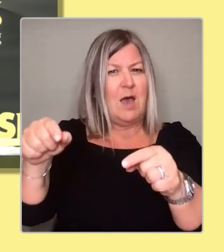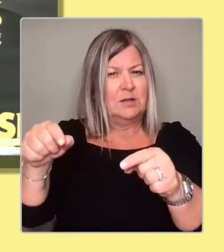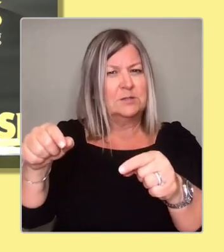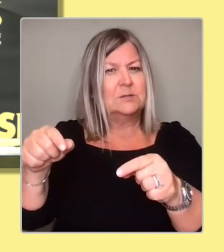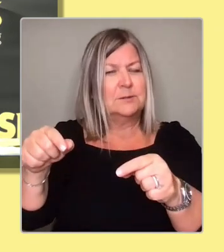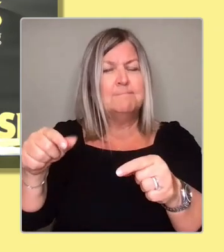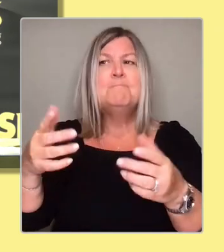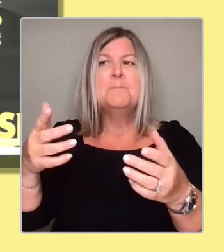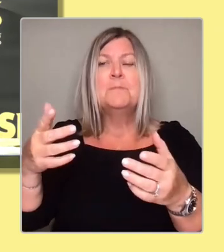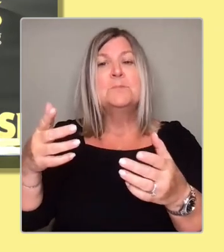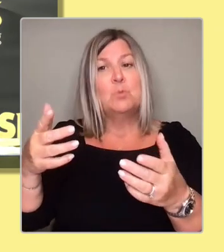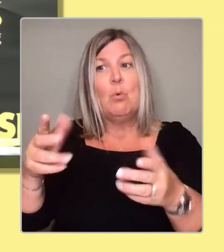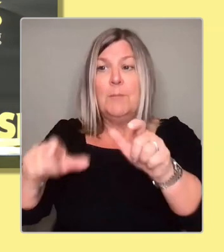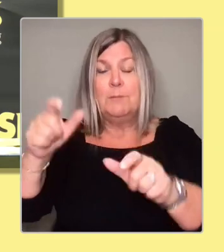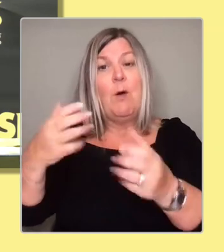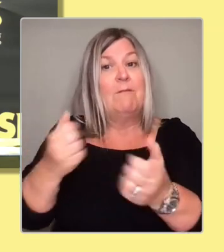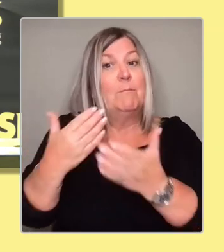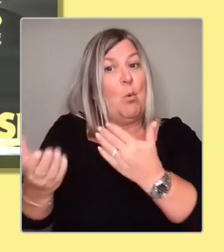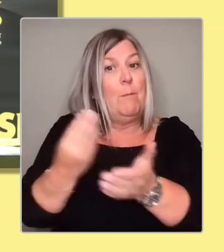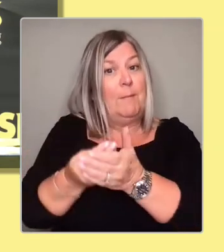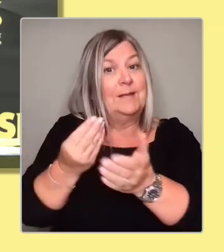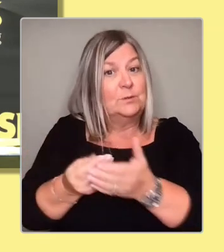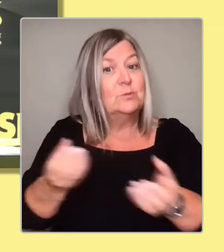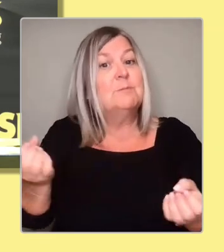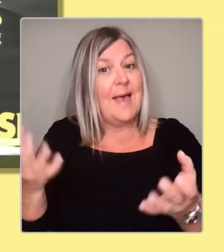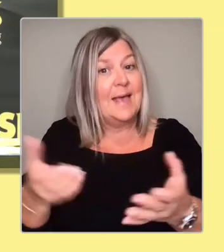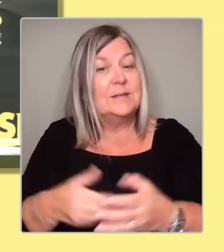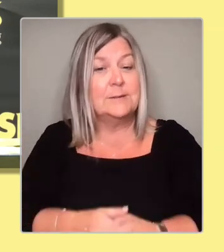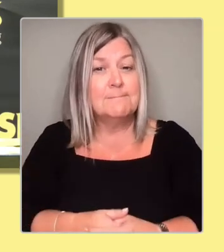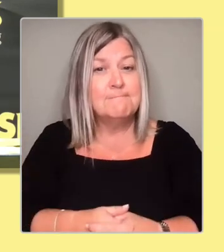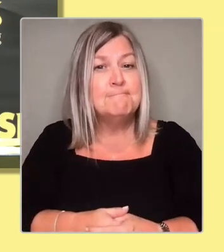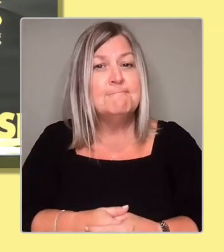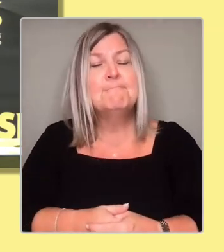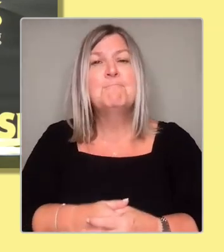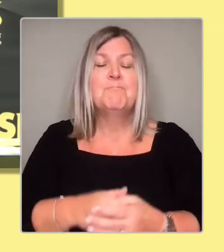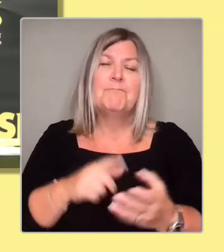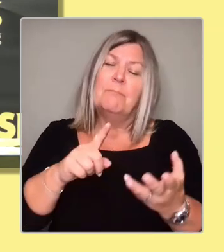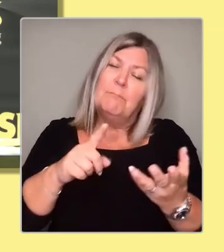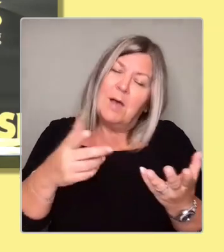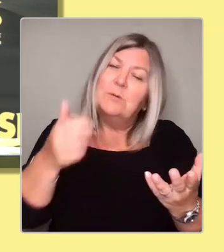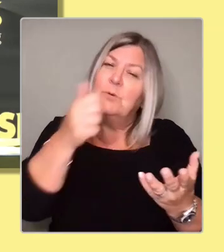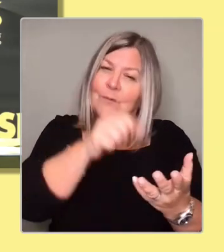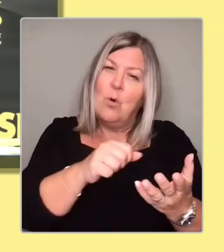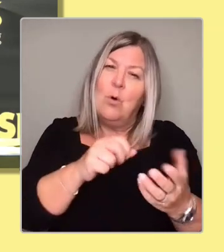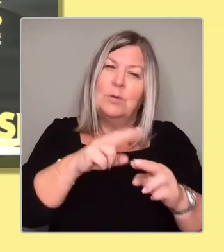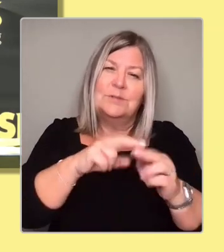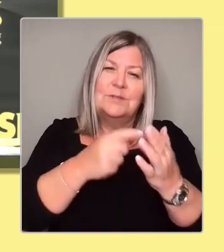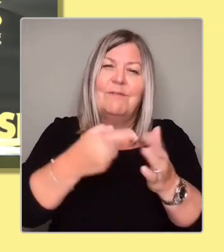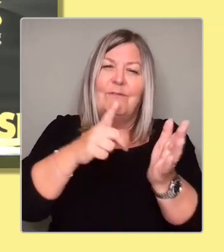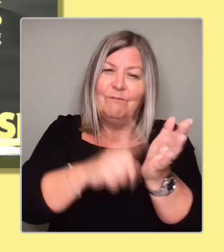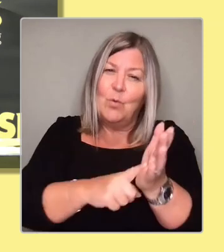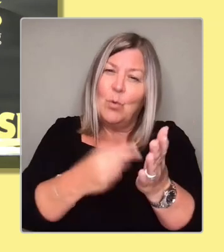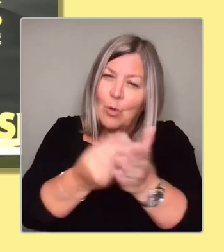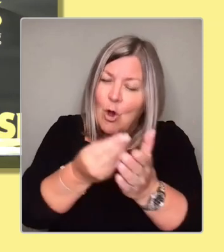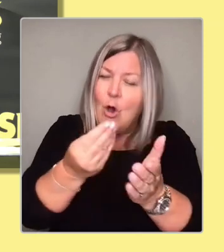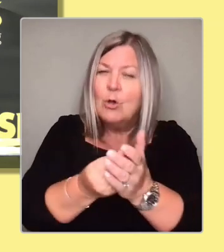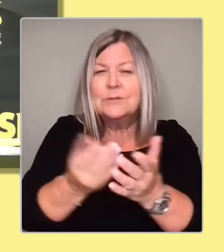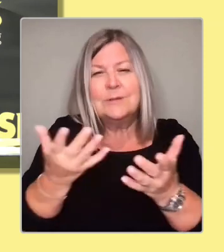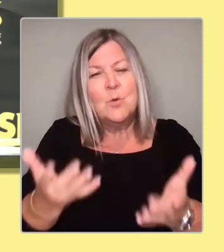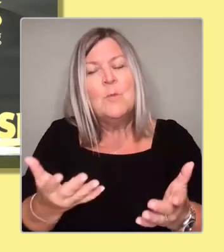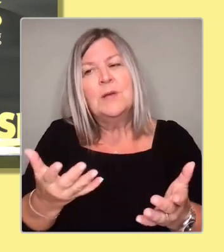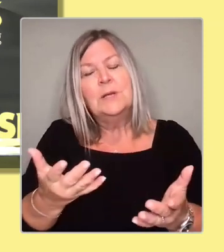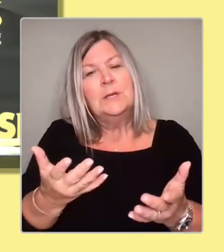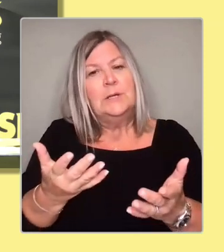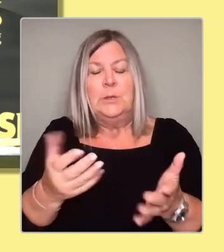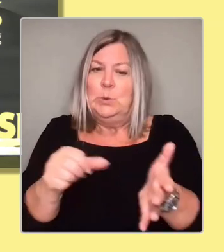you know, energy costs, which is obviously something that's very key at the moment, but we have to be clear with people as well, there's a limit to